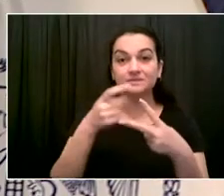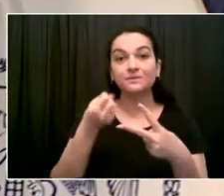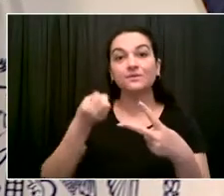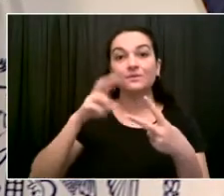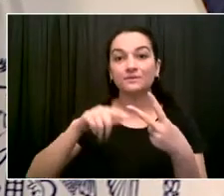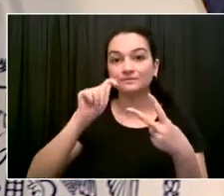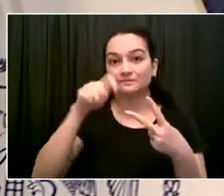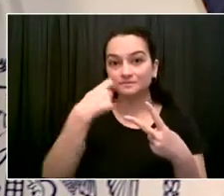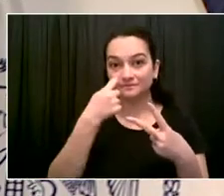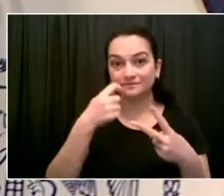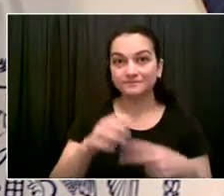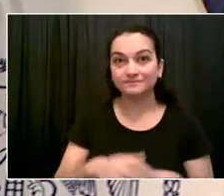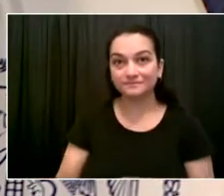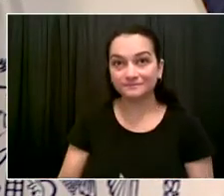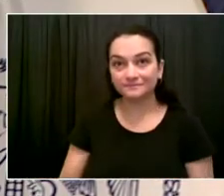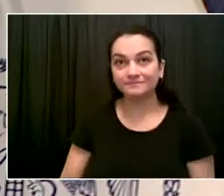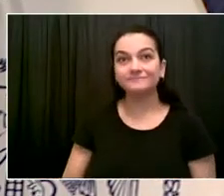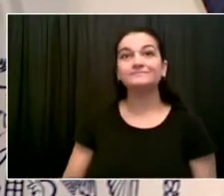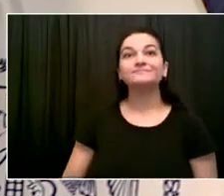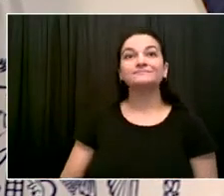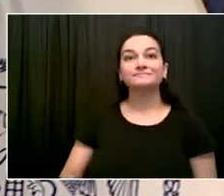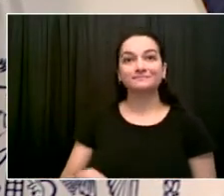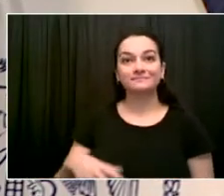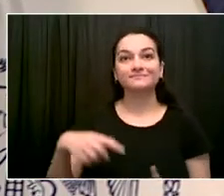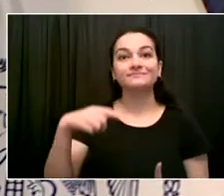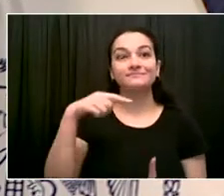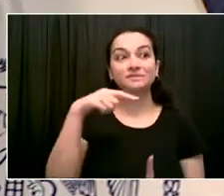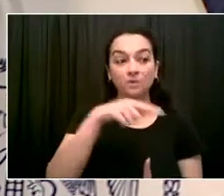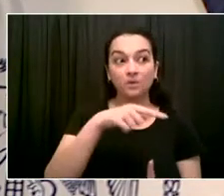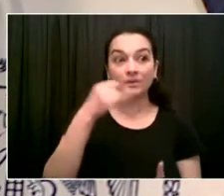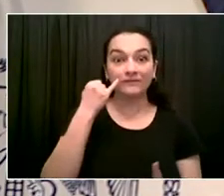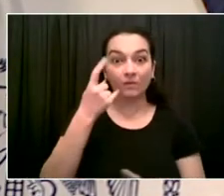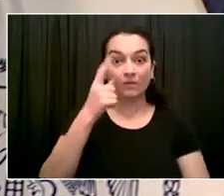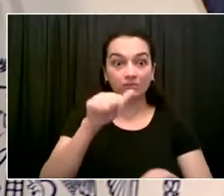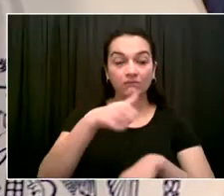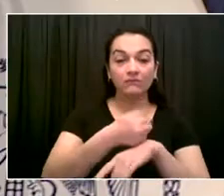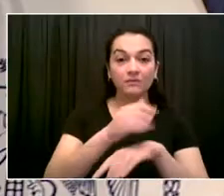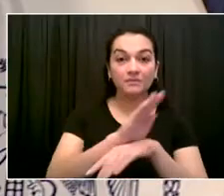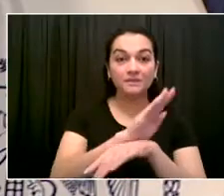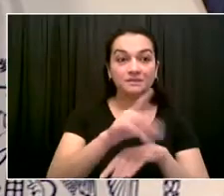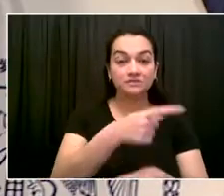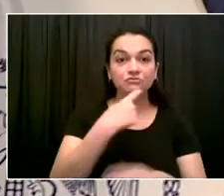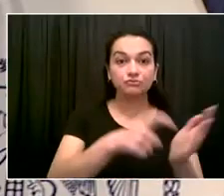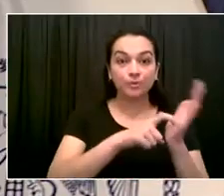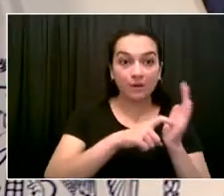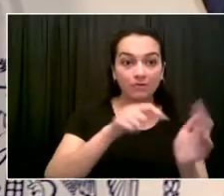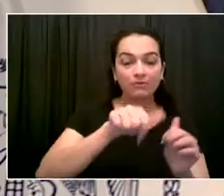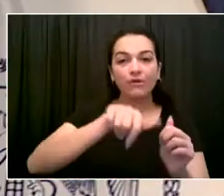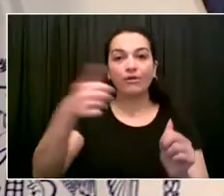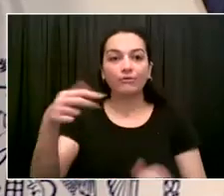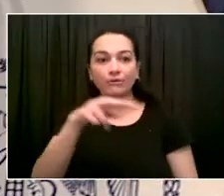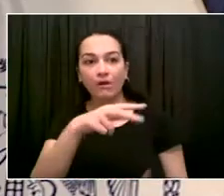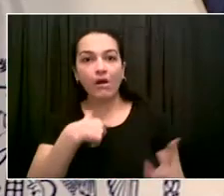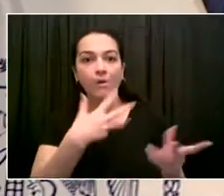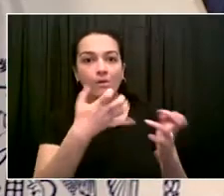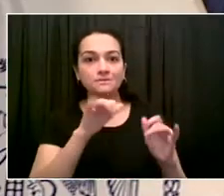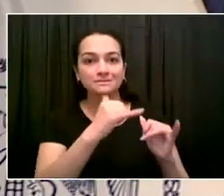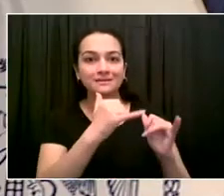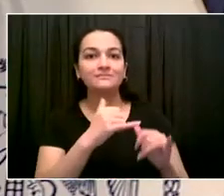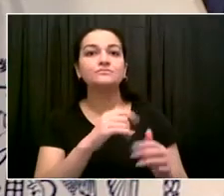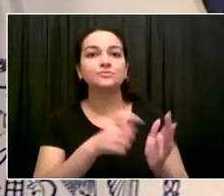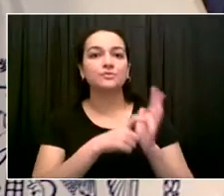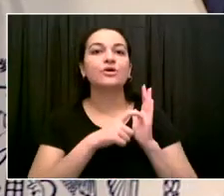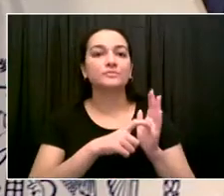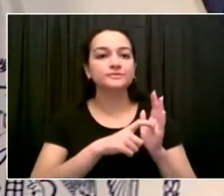even their customers. This is the shape of things to come. So I think the two pieces will go together. In terms of specific goals, we don't have anything